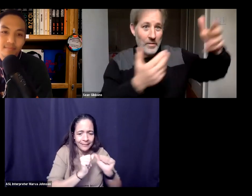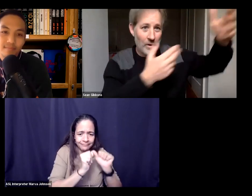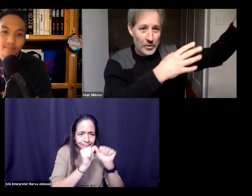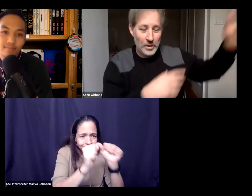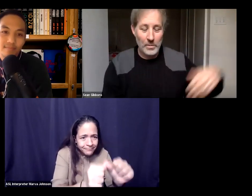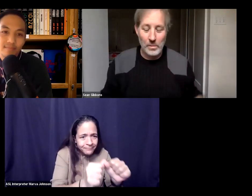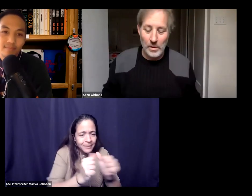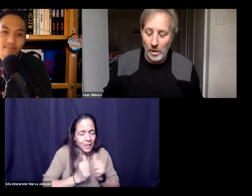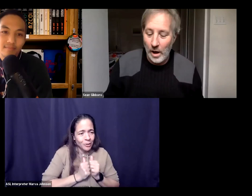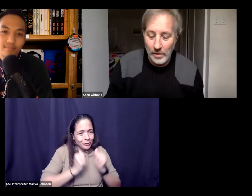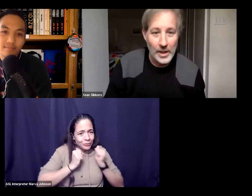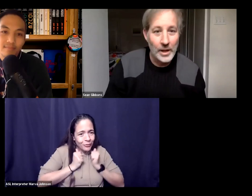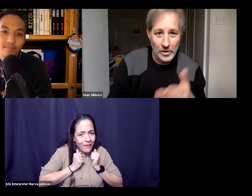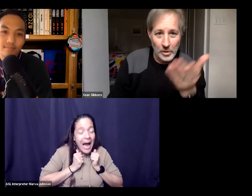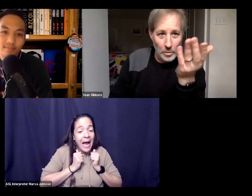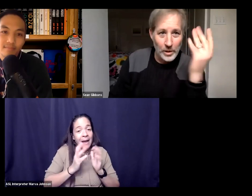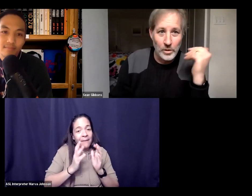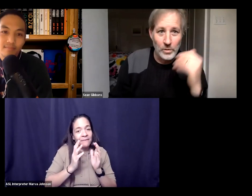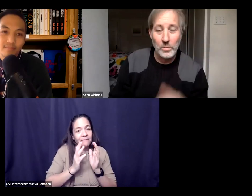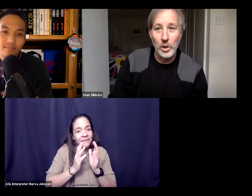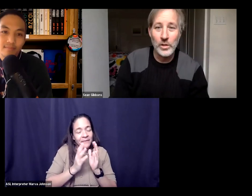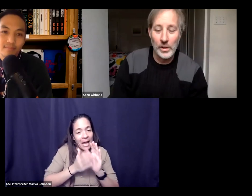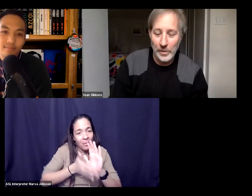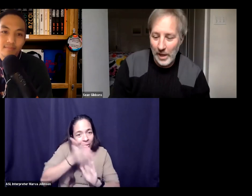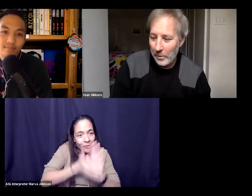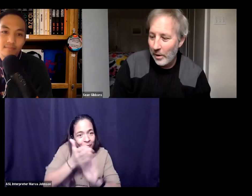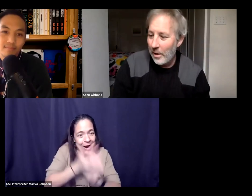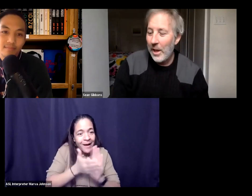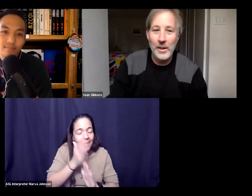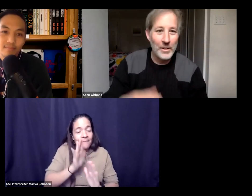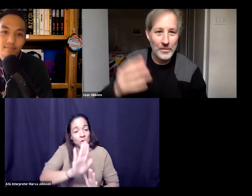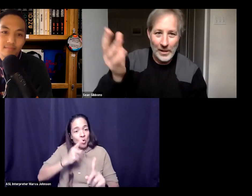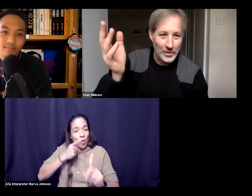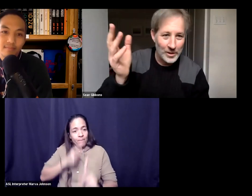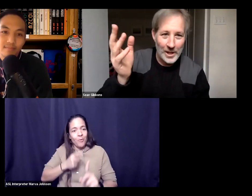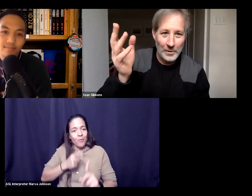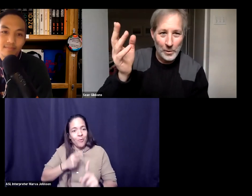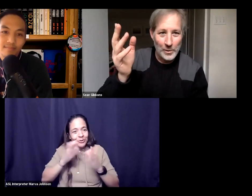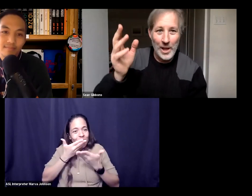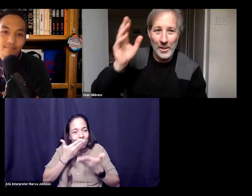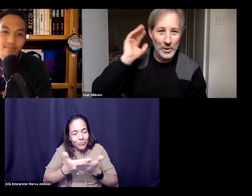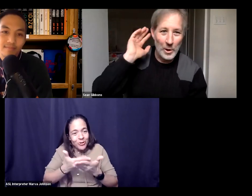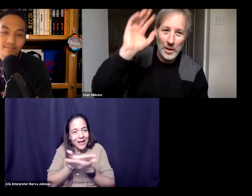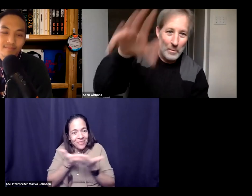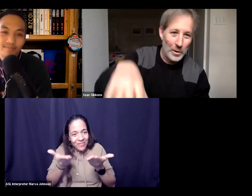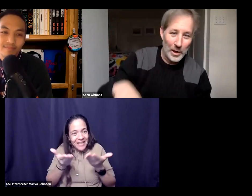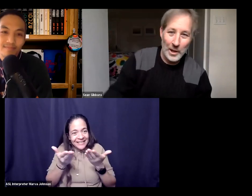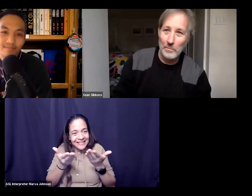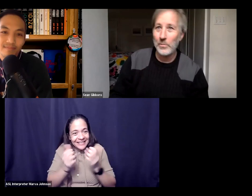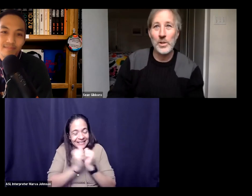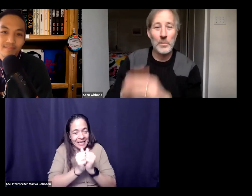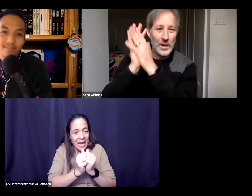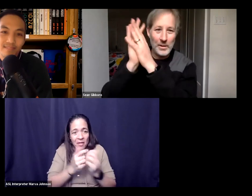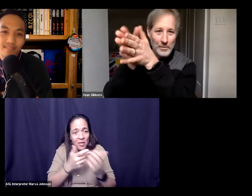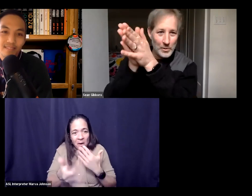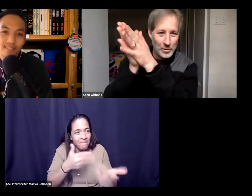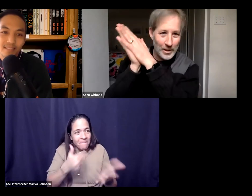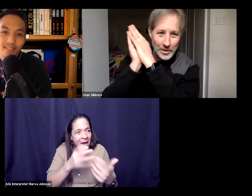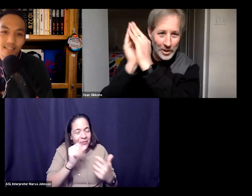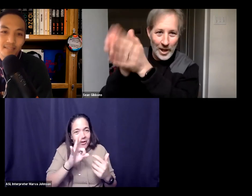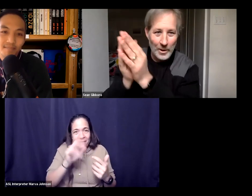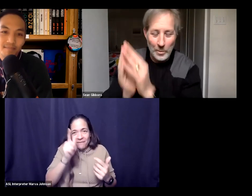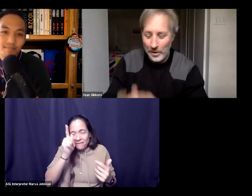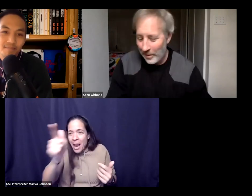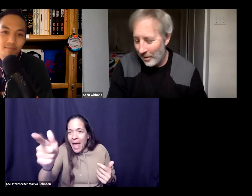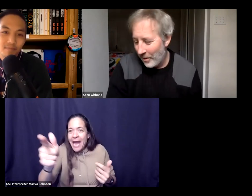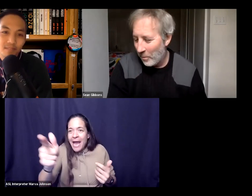survive and ultimately maybe thrive and then to your point do some good stuff together even if that's just getting to focus together to go to that ball game someday in the future